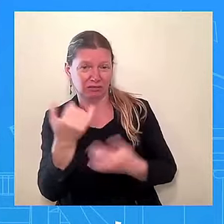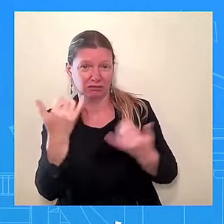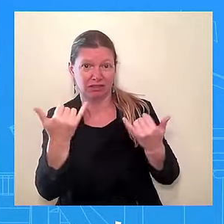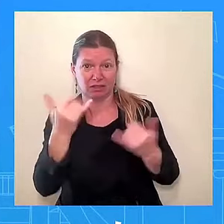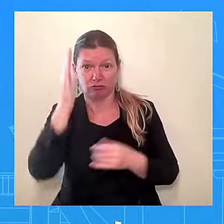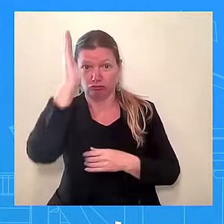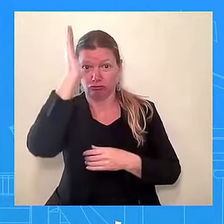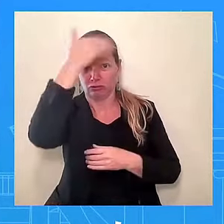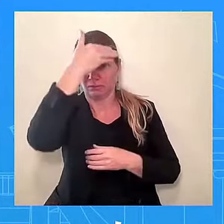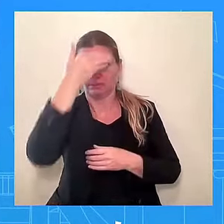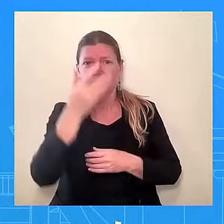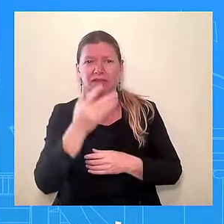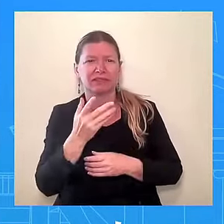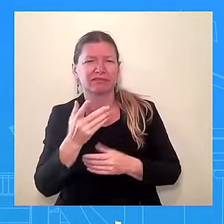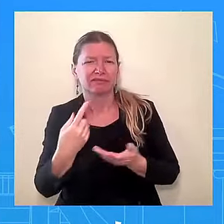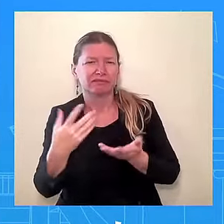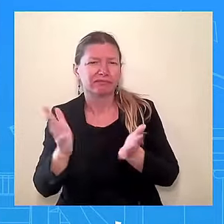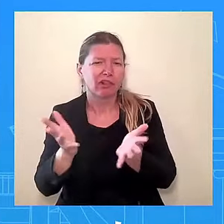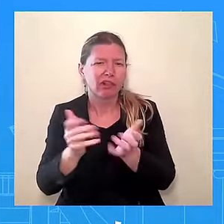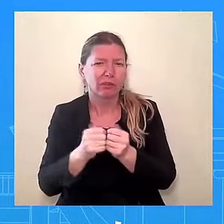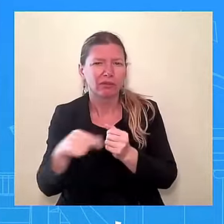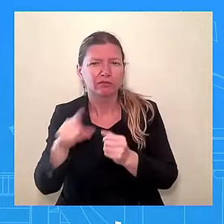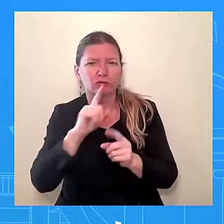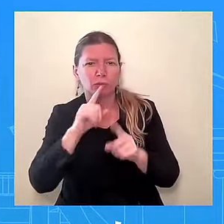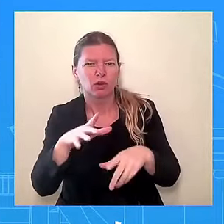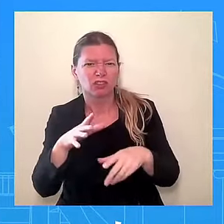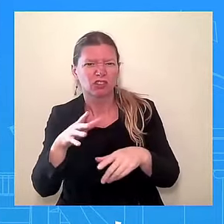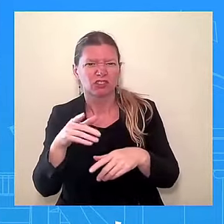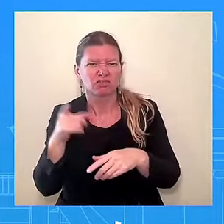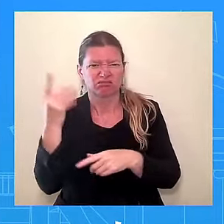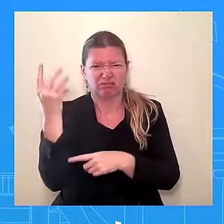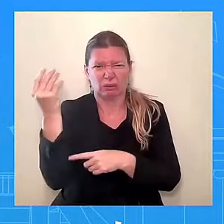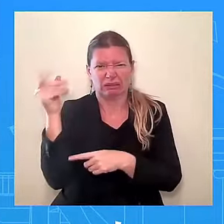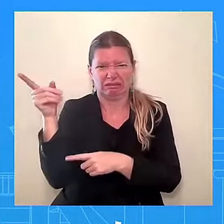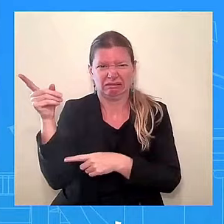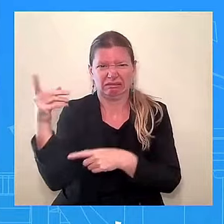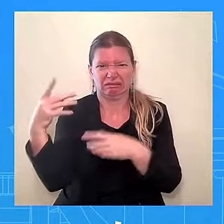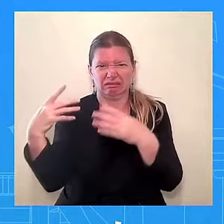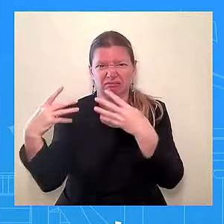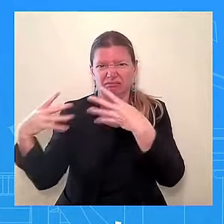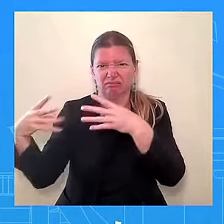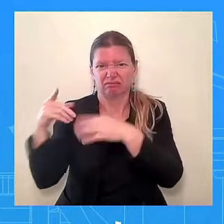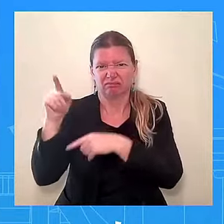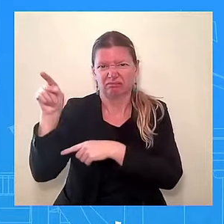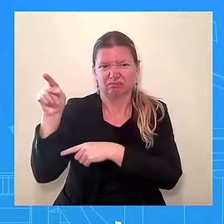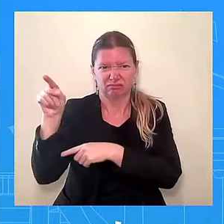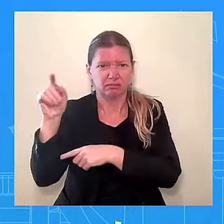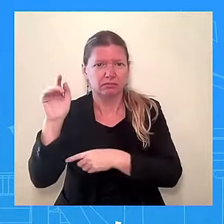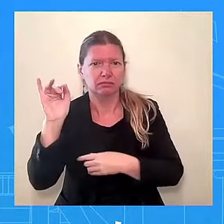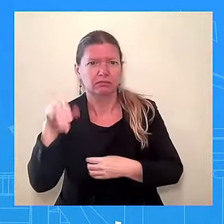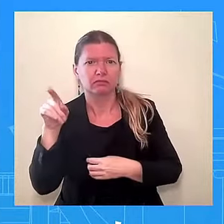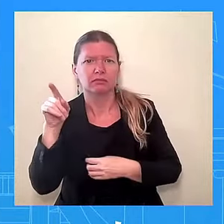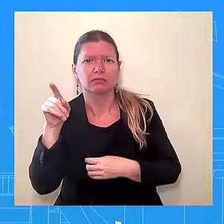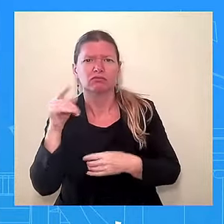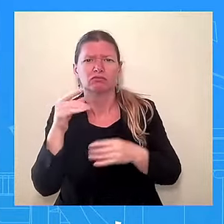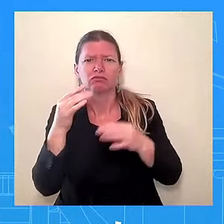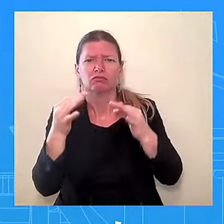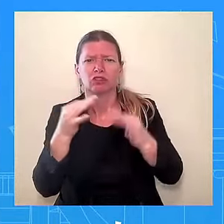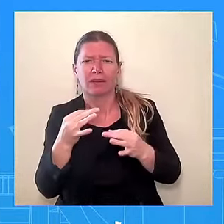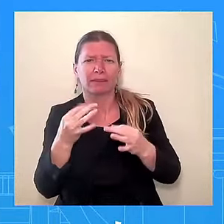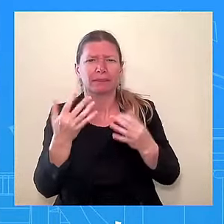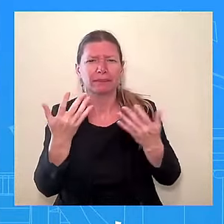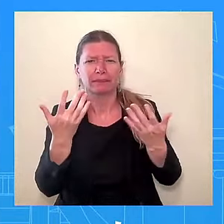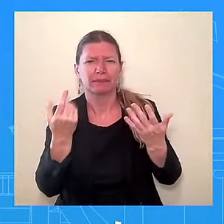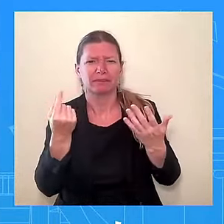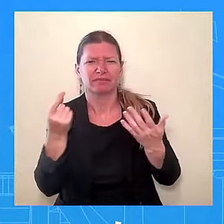there was what can best be described as a contentious exchange where the former president said, and I'm asking this through the lens of someone who represents